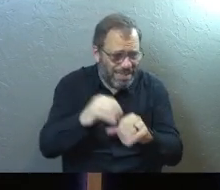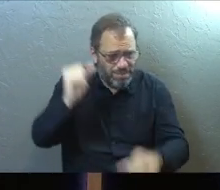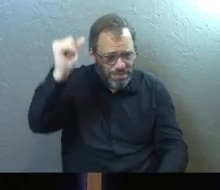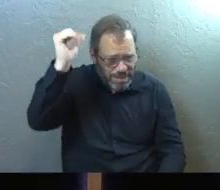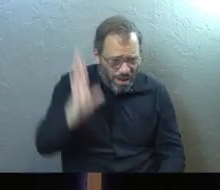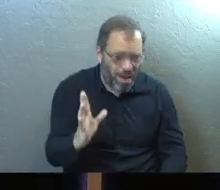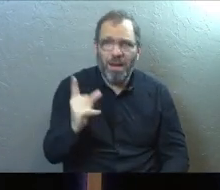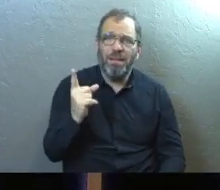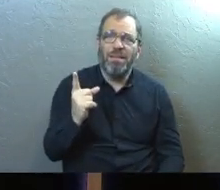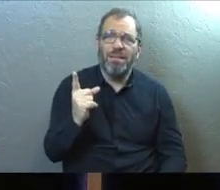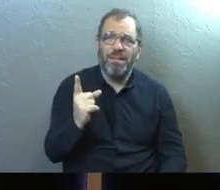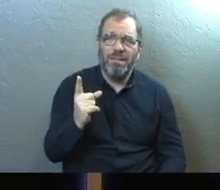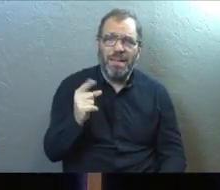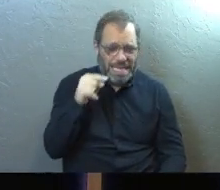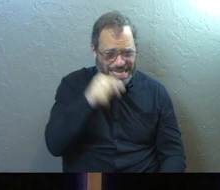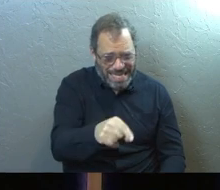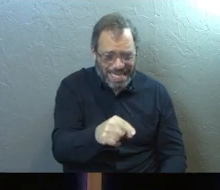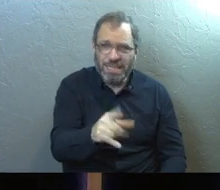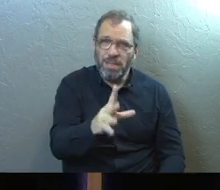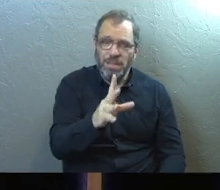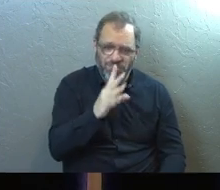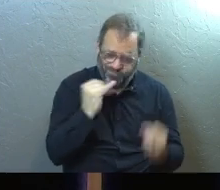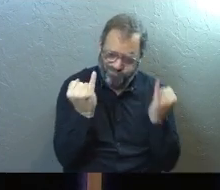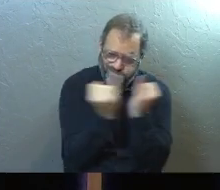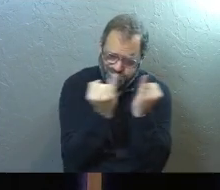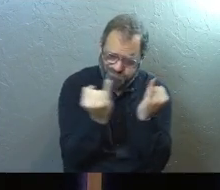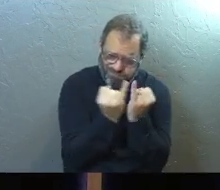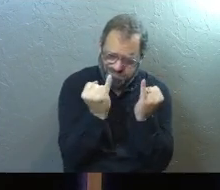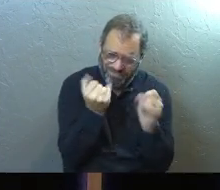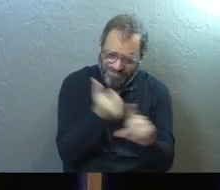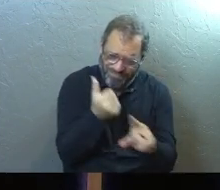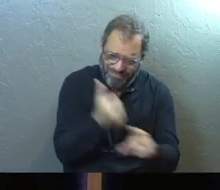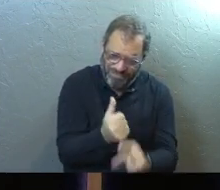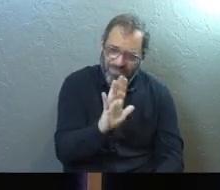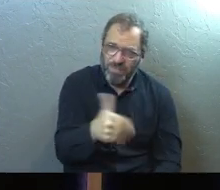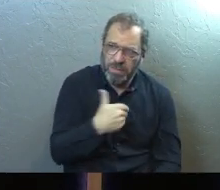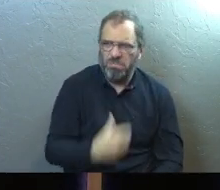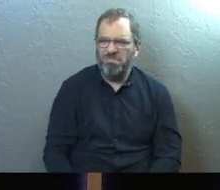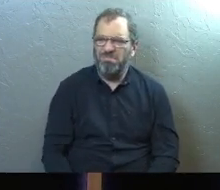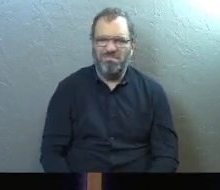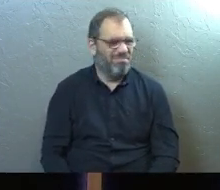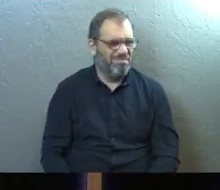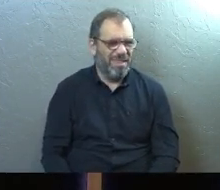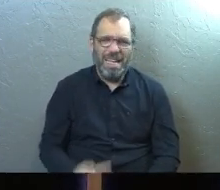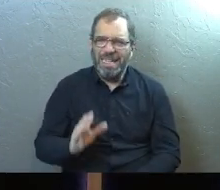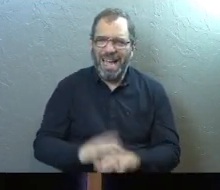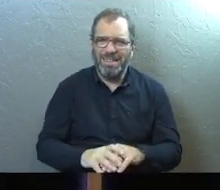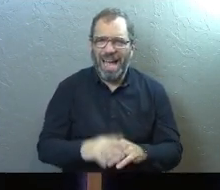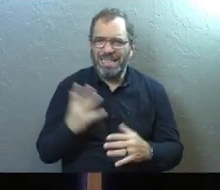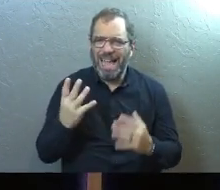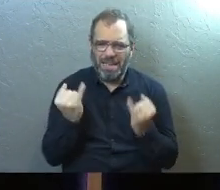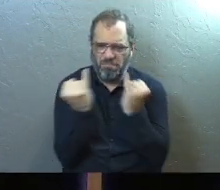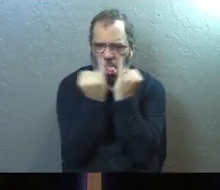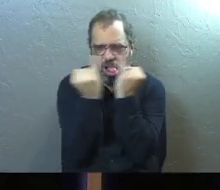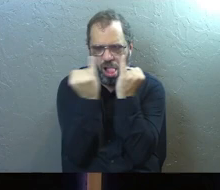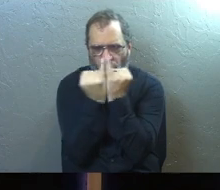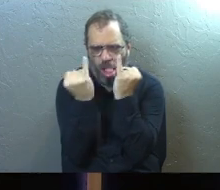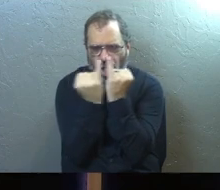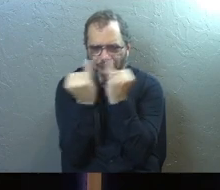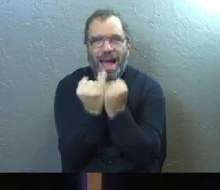my God. He's talking to his own soul. You're like, well, that sounds like schizophrenia again. I know,